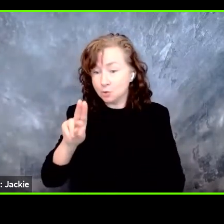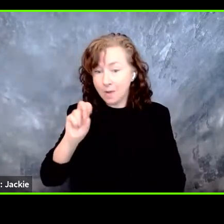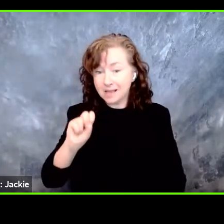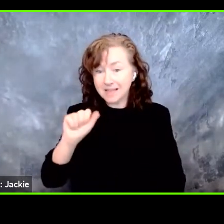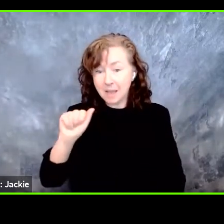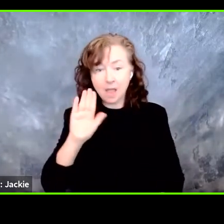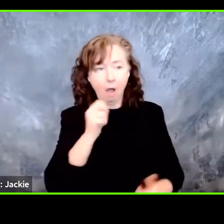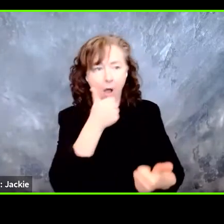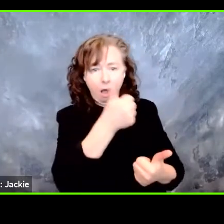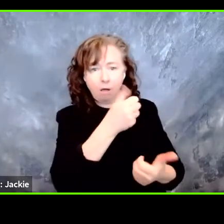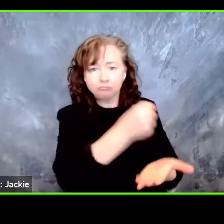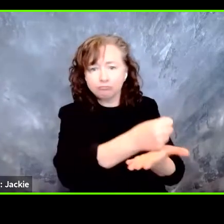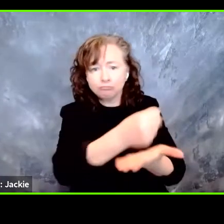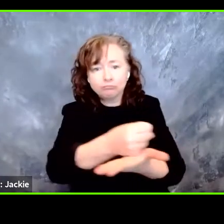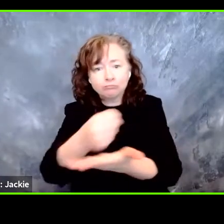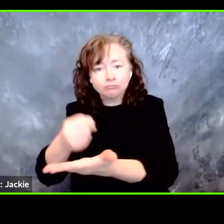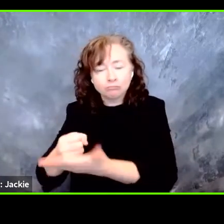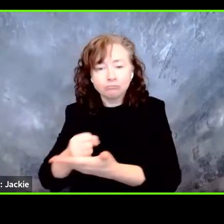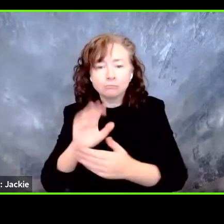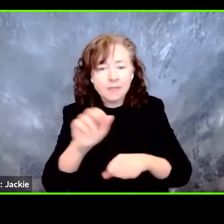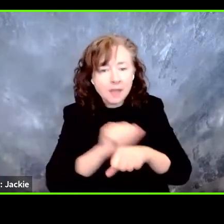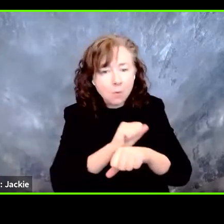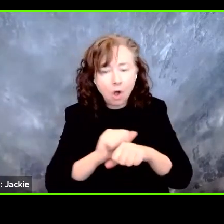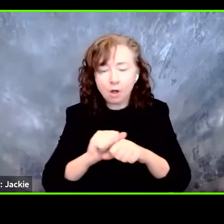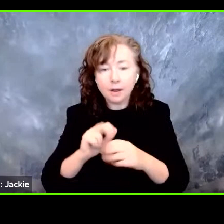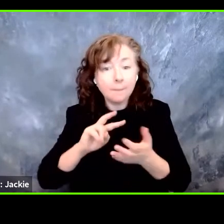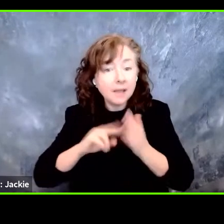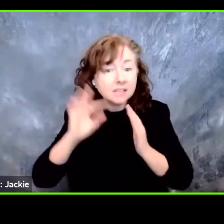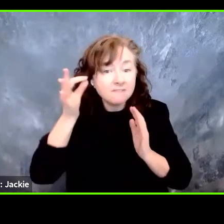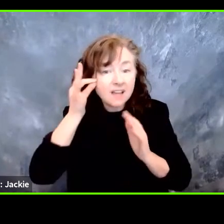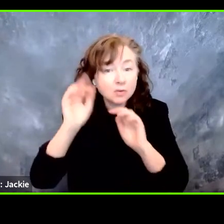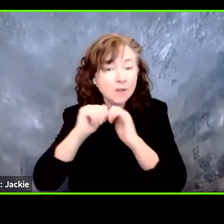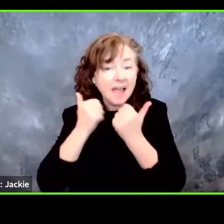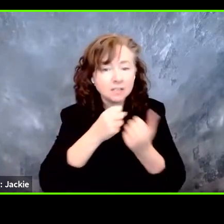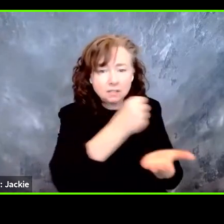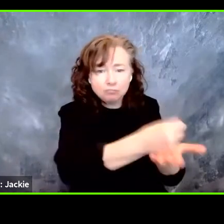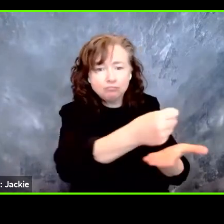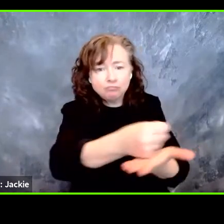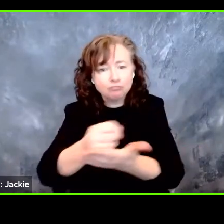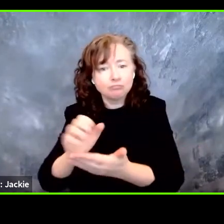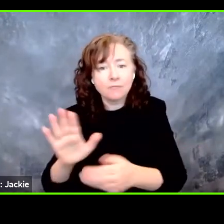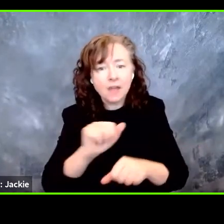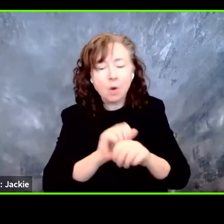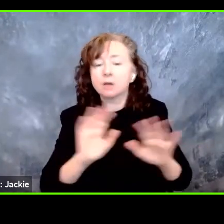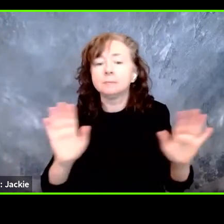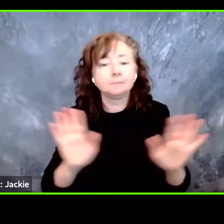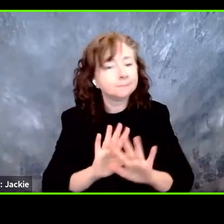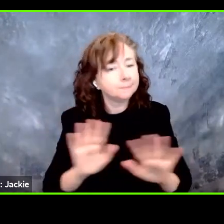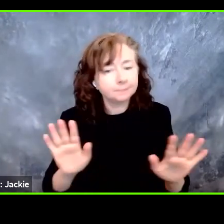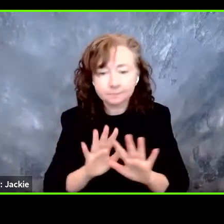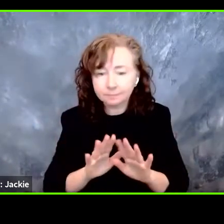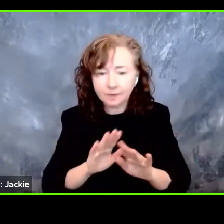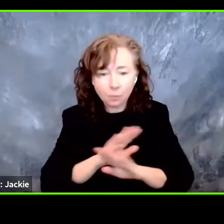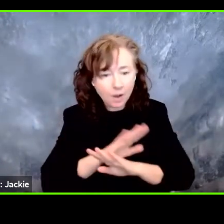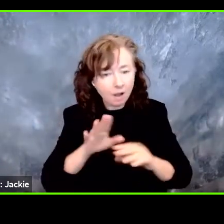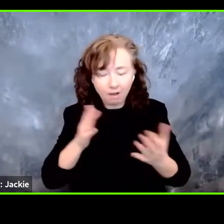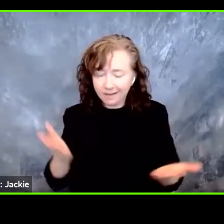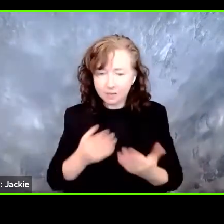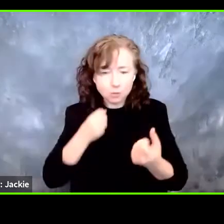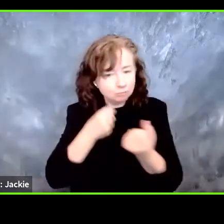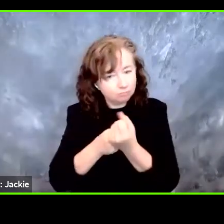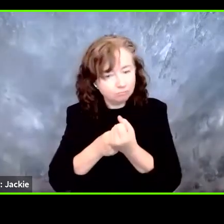the Access Board or any of our federal agencies who are our partners of any product, service,